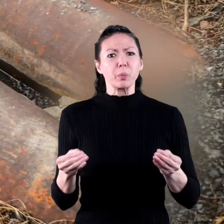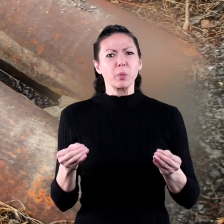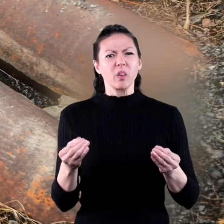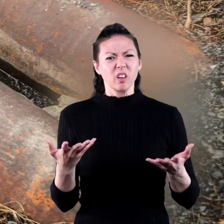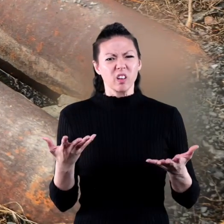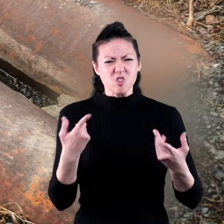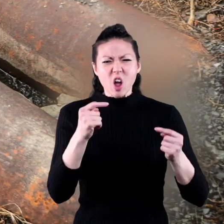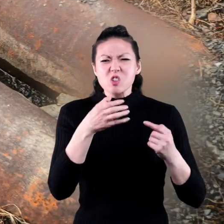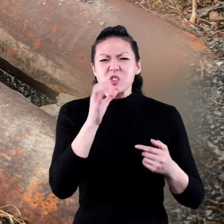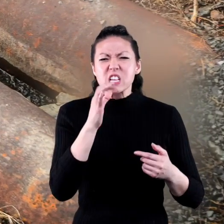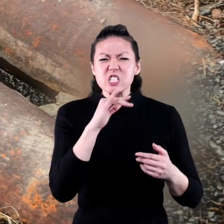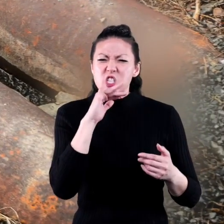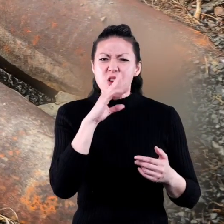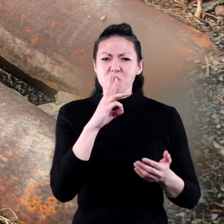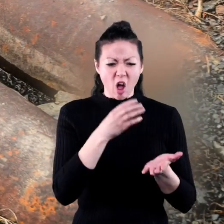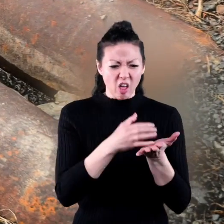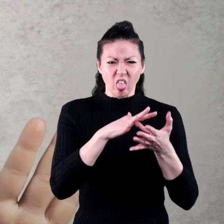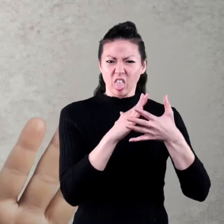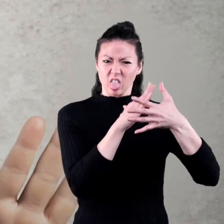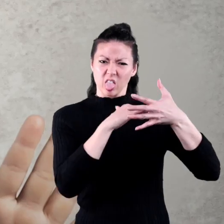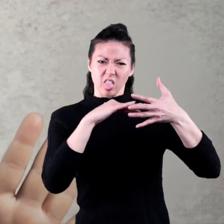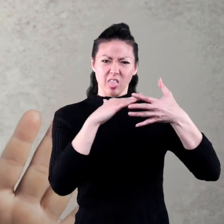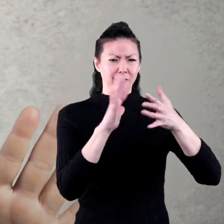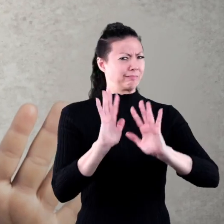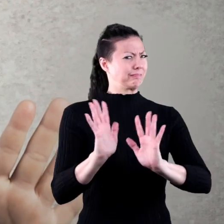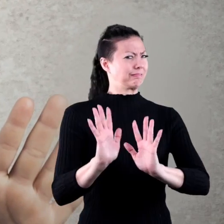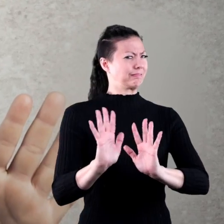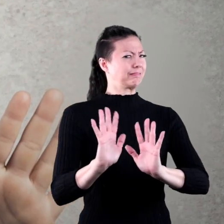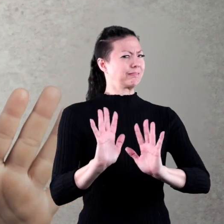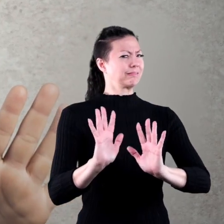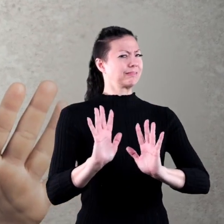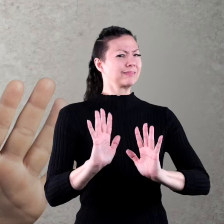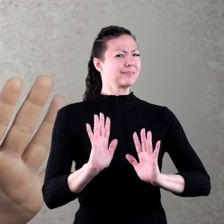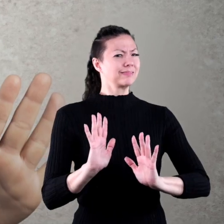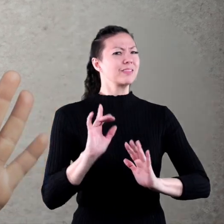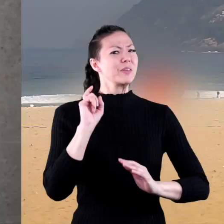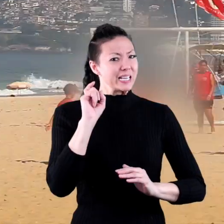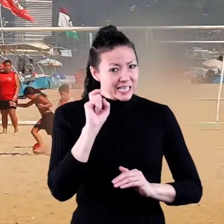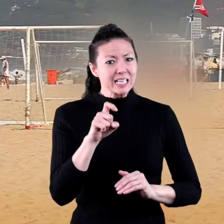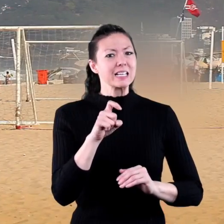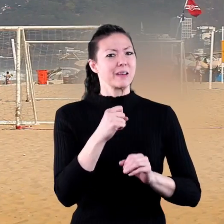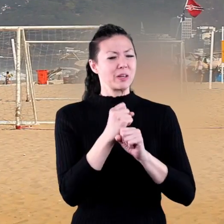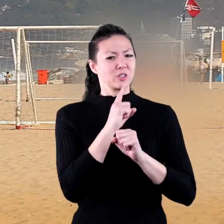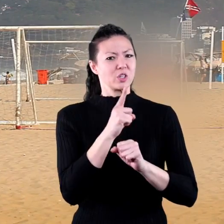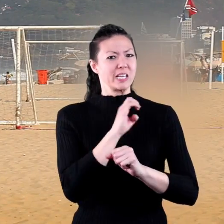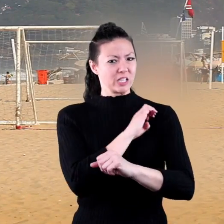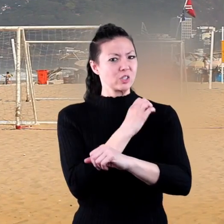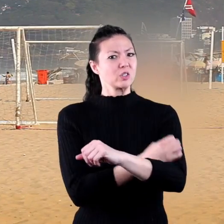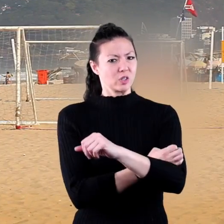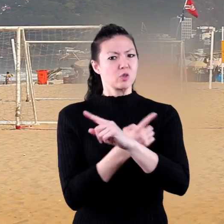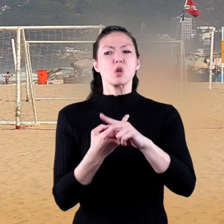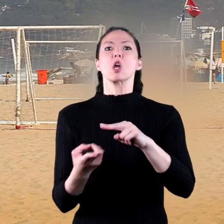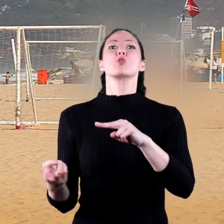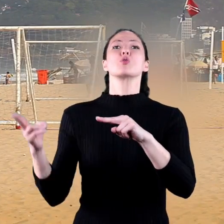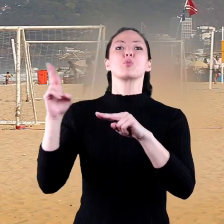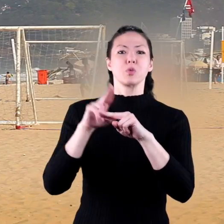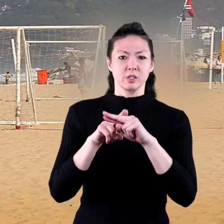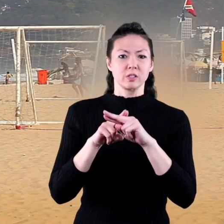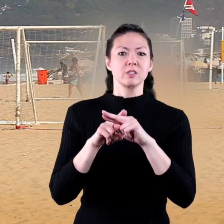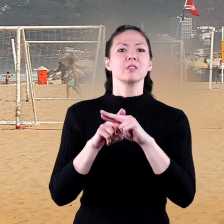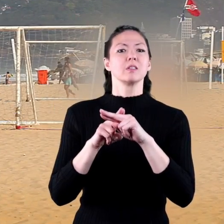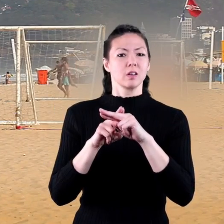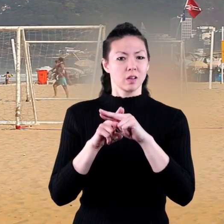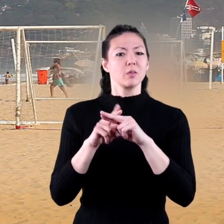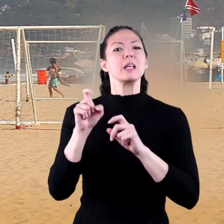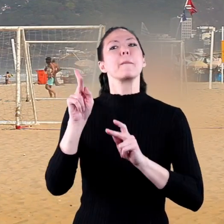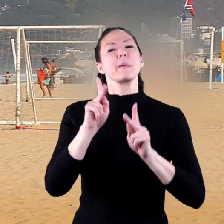Try drinking a glass of dirty water. No, thank you. As our need for energy increases, we will